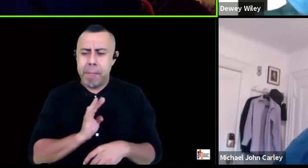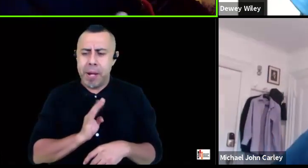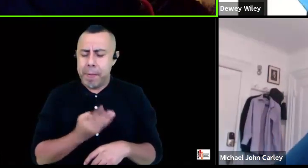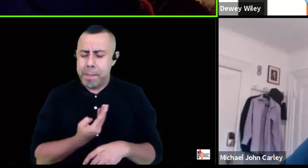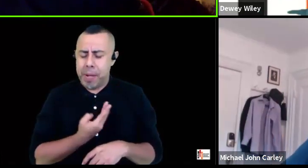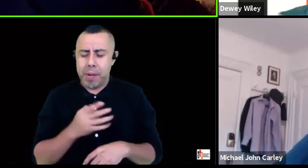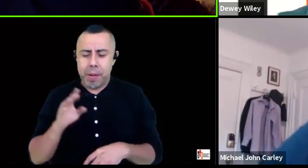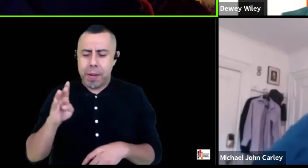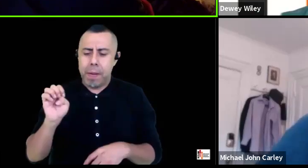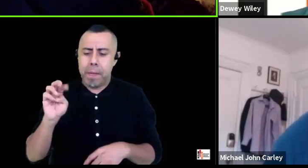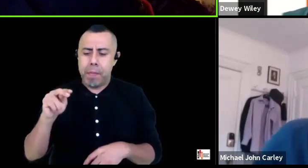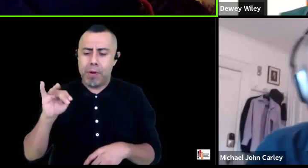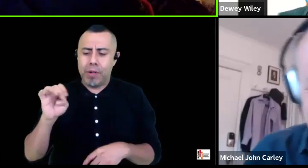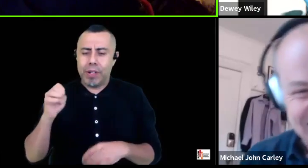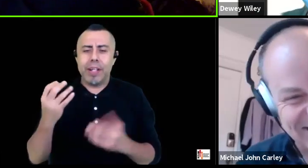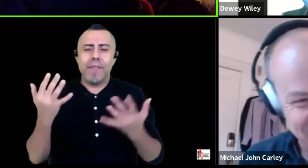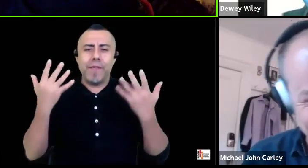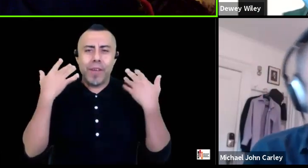that's free